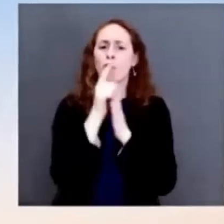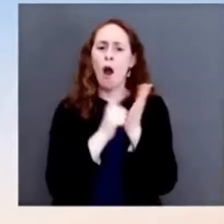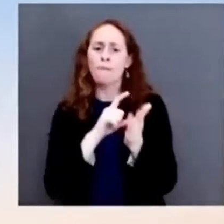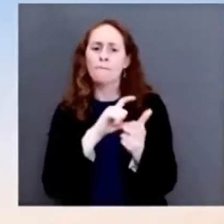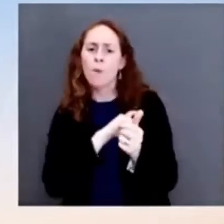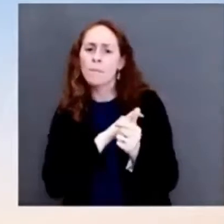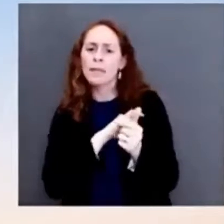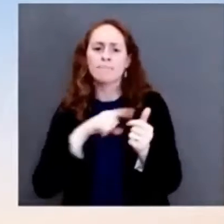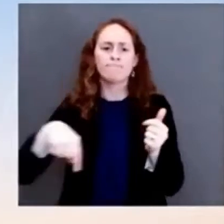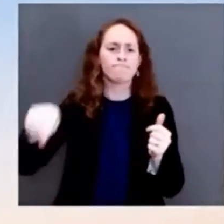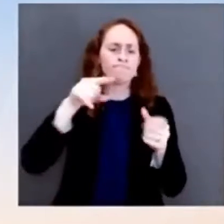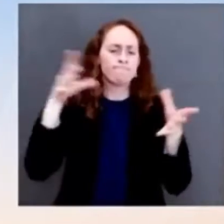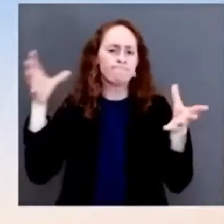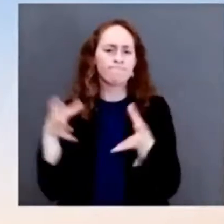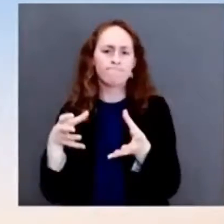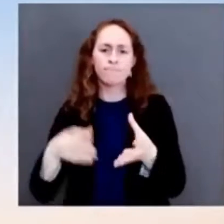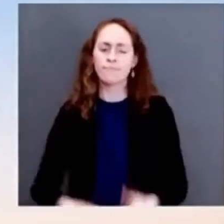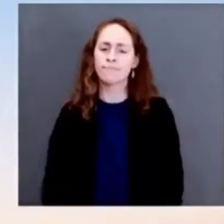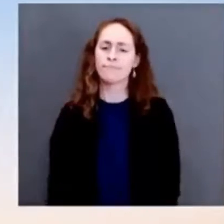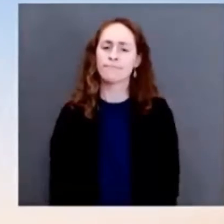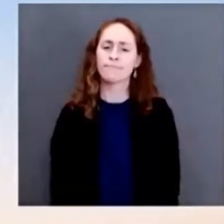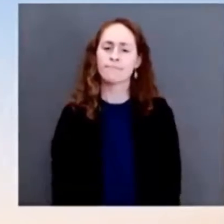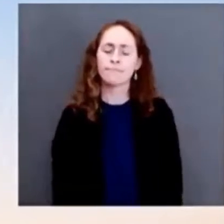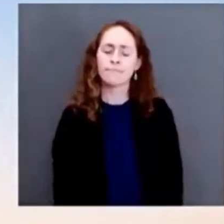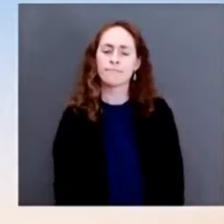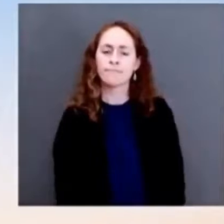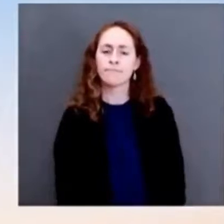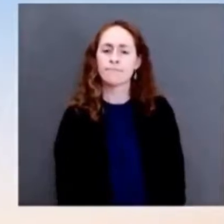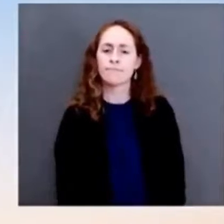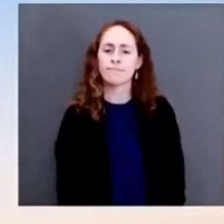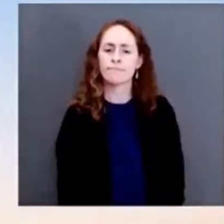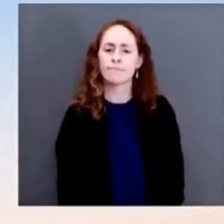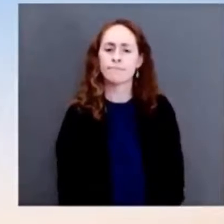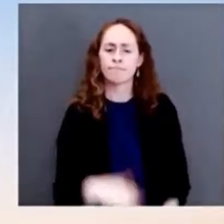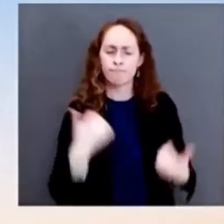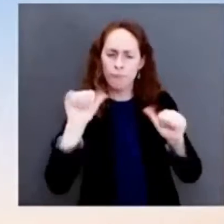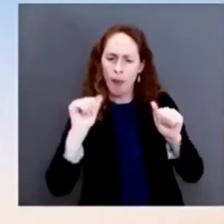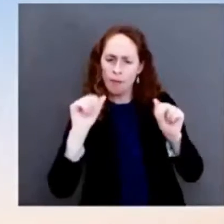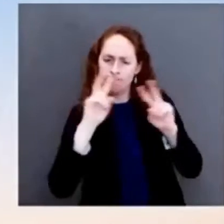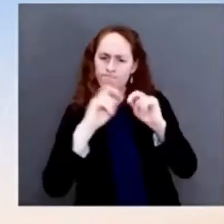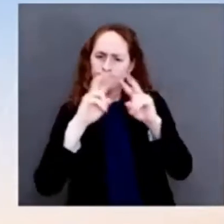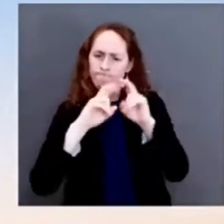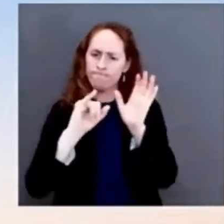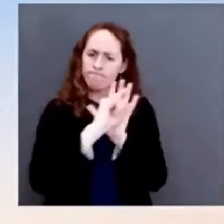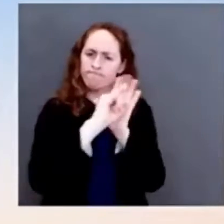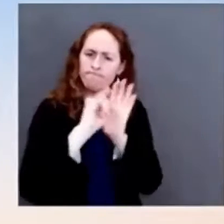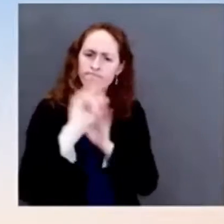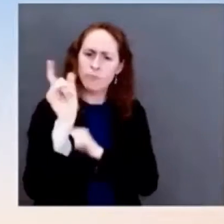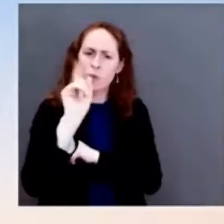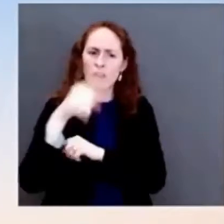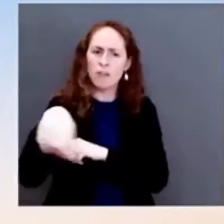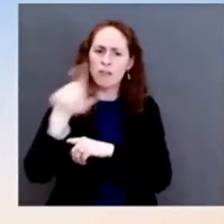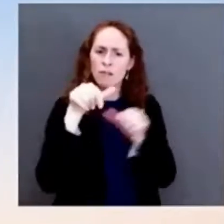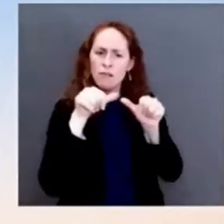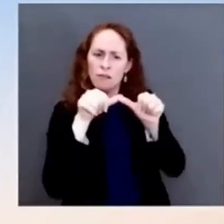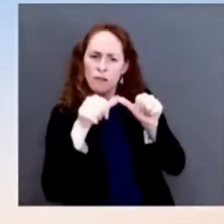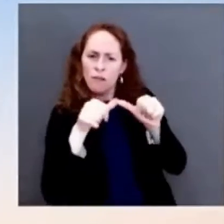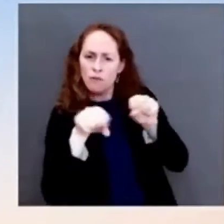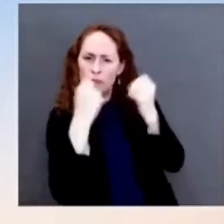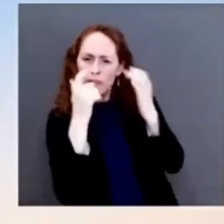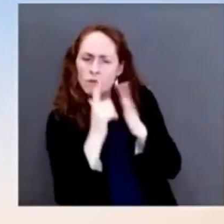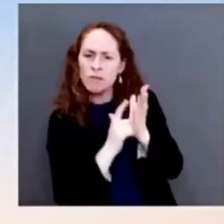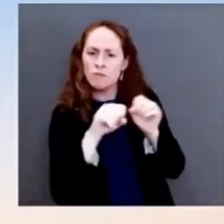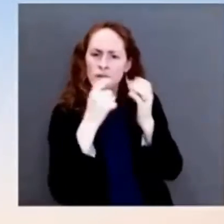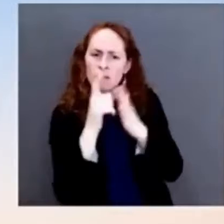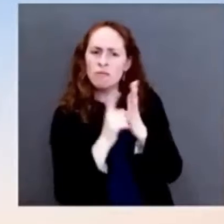rash of break-ins, to offer their assistance and provide assistance through multi-jurisdictional task forces. We know that we've